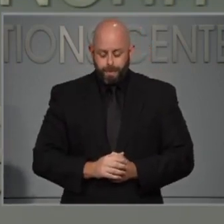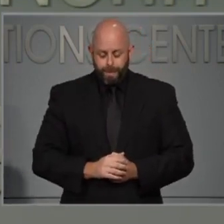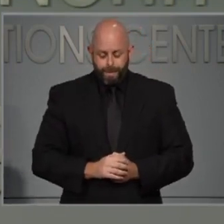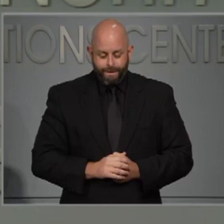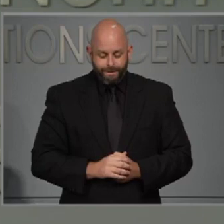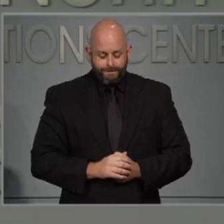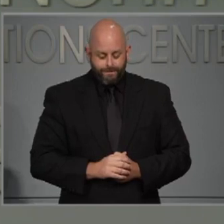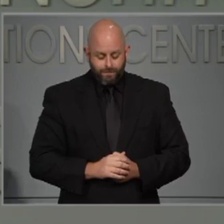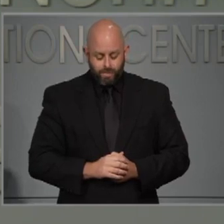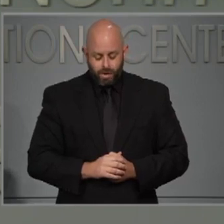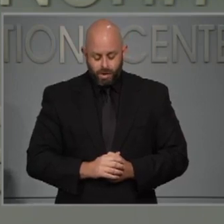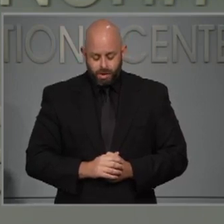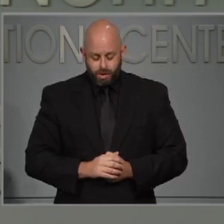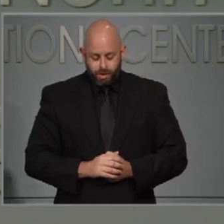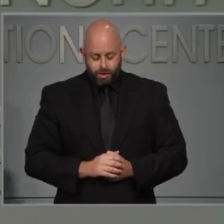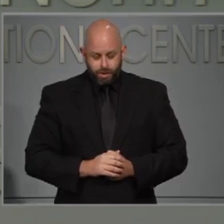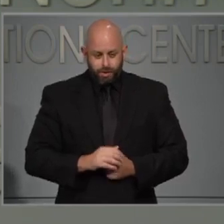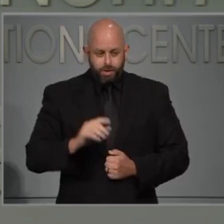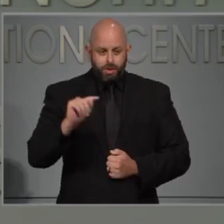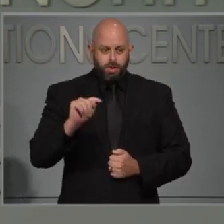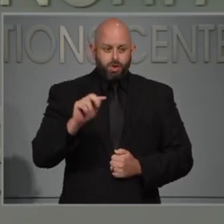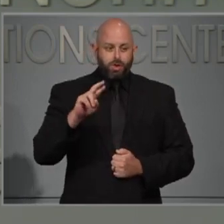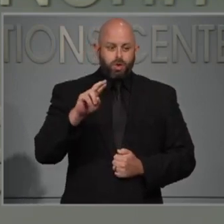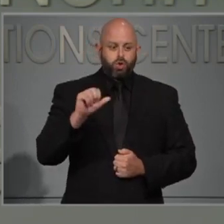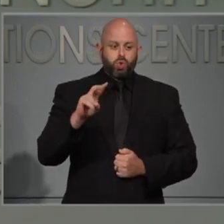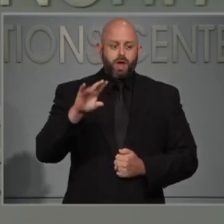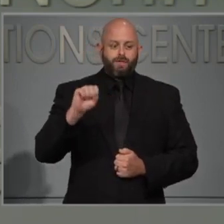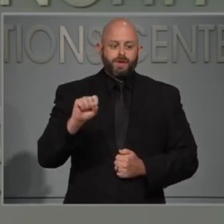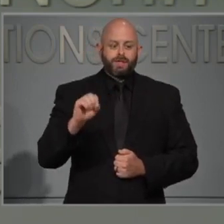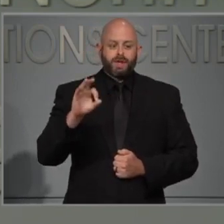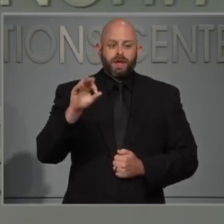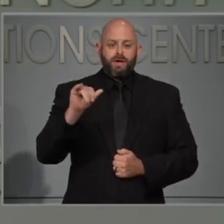Our next question is from Travis Fain with WRAL.